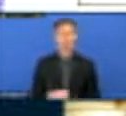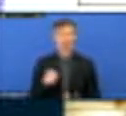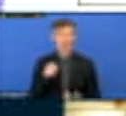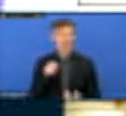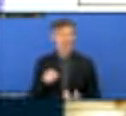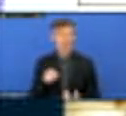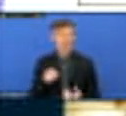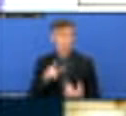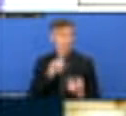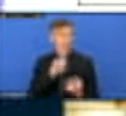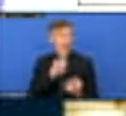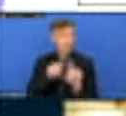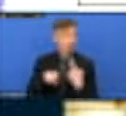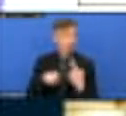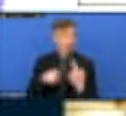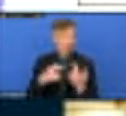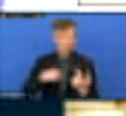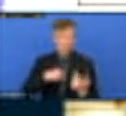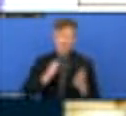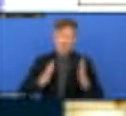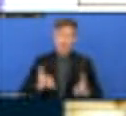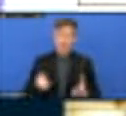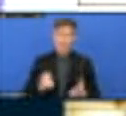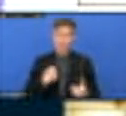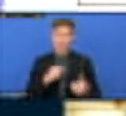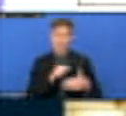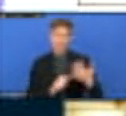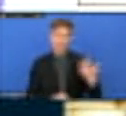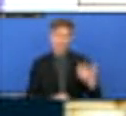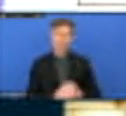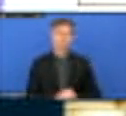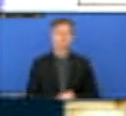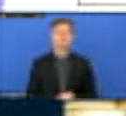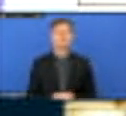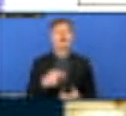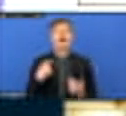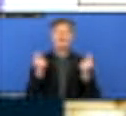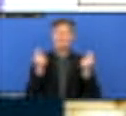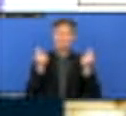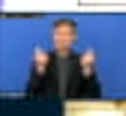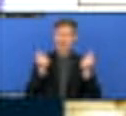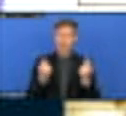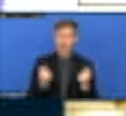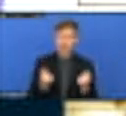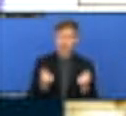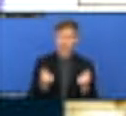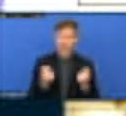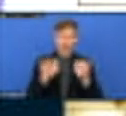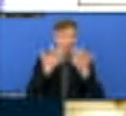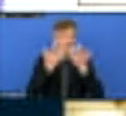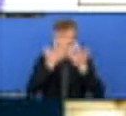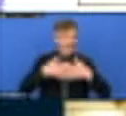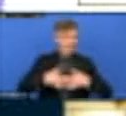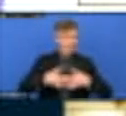And the third thing is the financial mechanisms. Many African countries have different financial